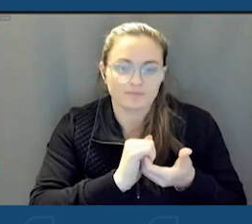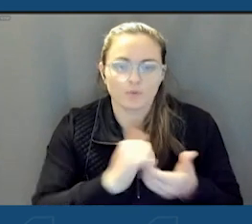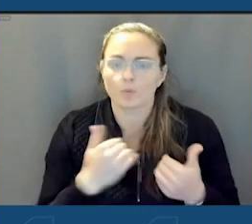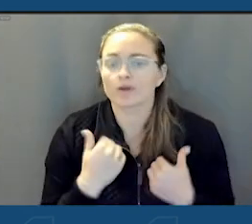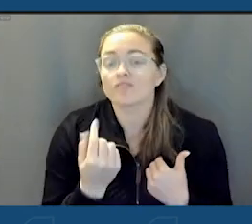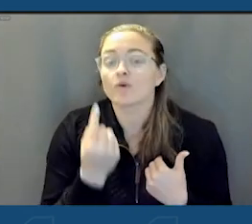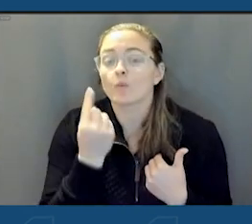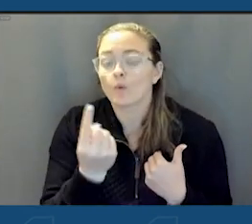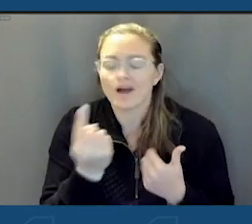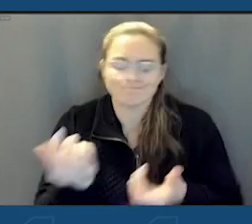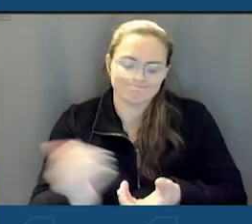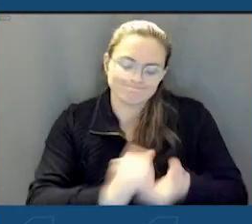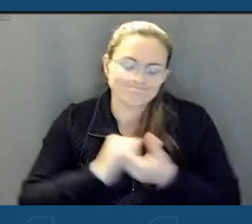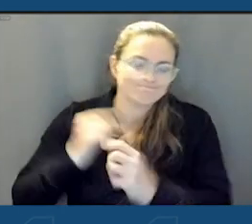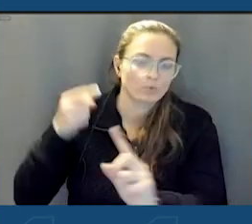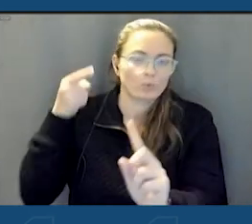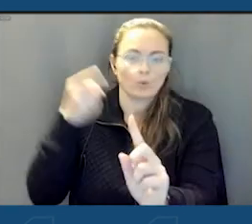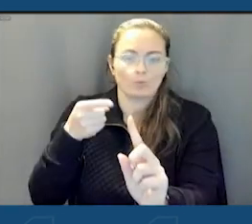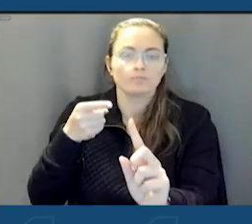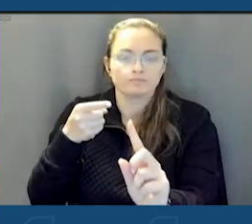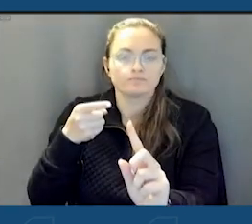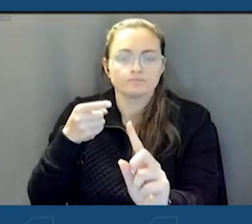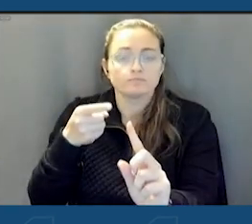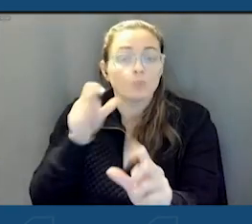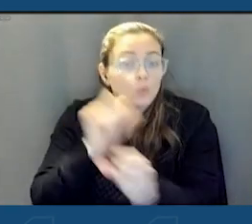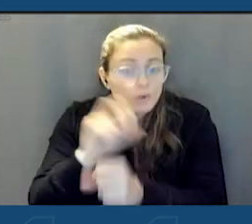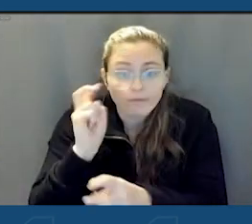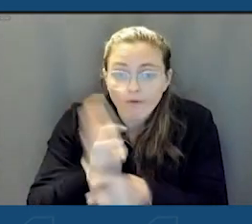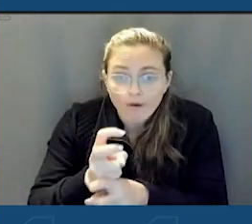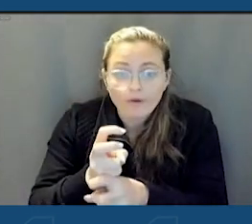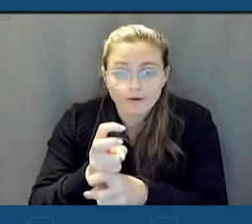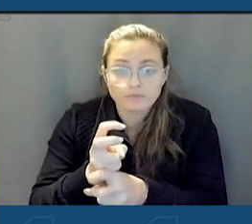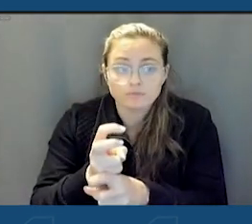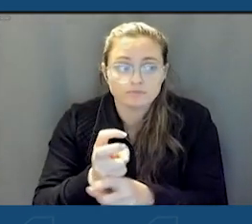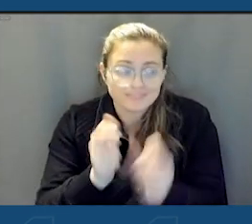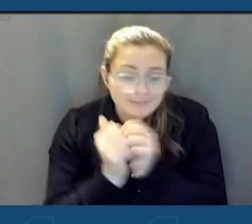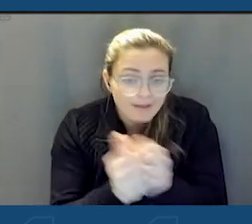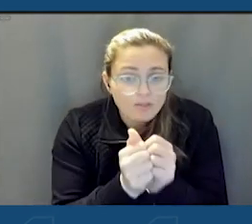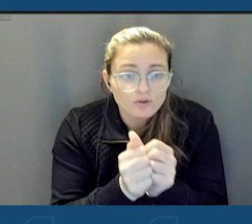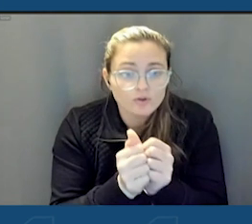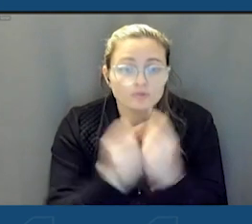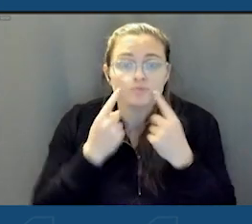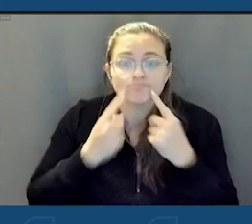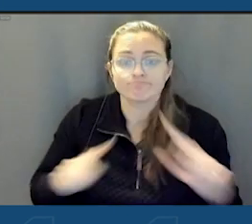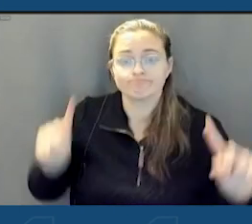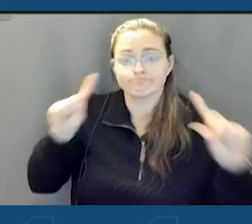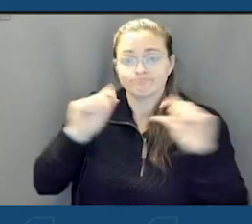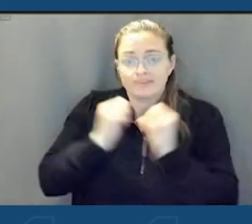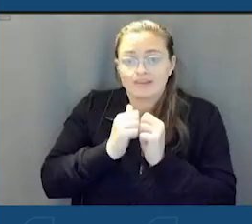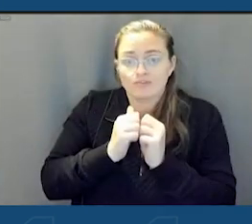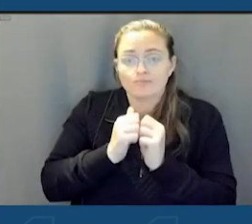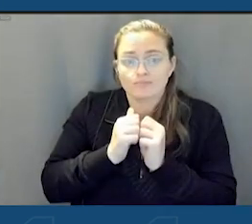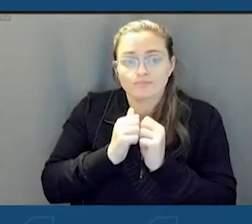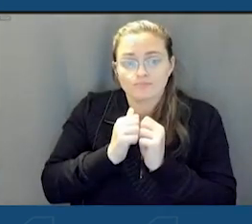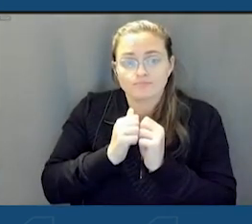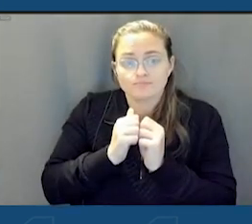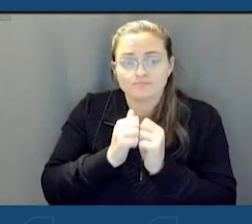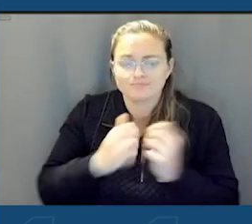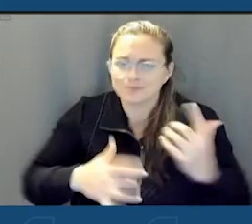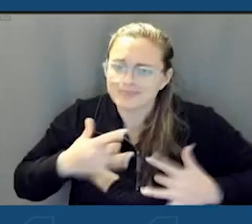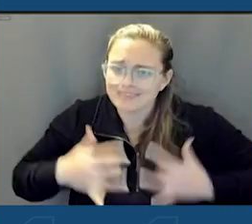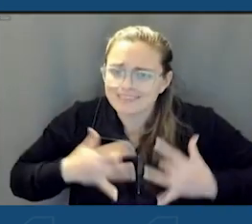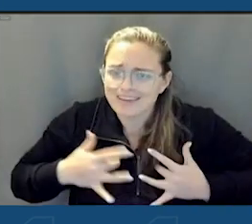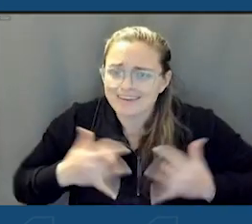unified goal, and we work hard together to see through to that goal. I'm excited